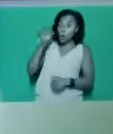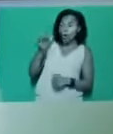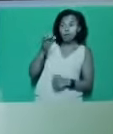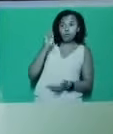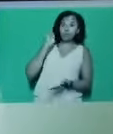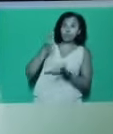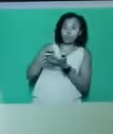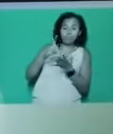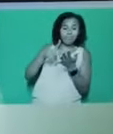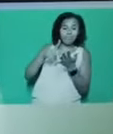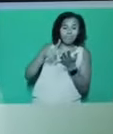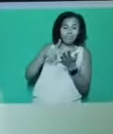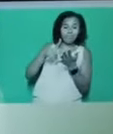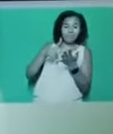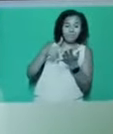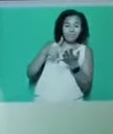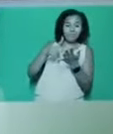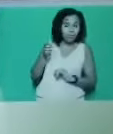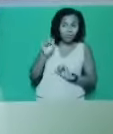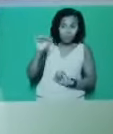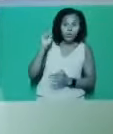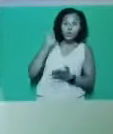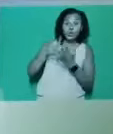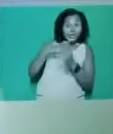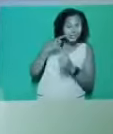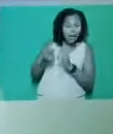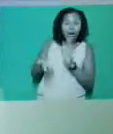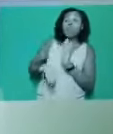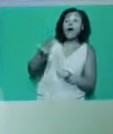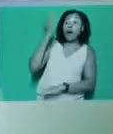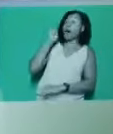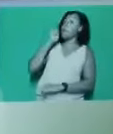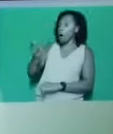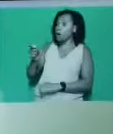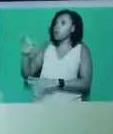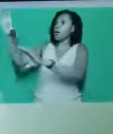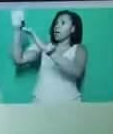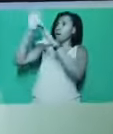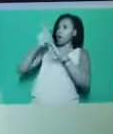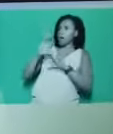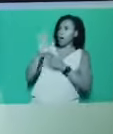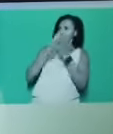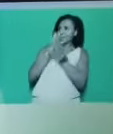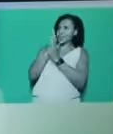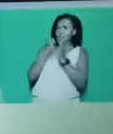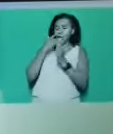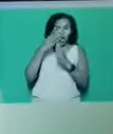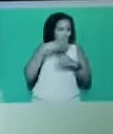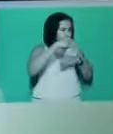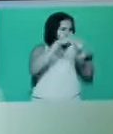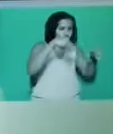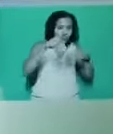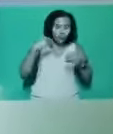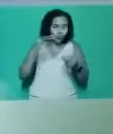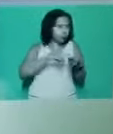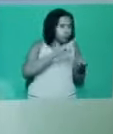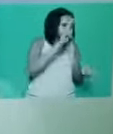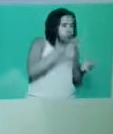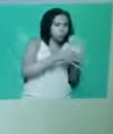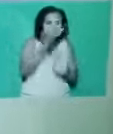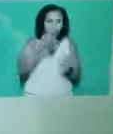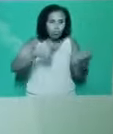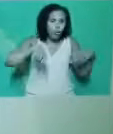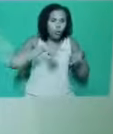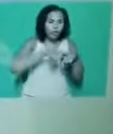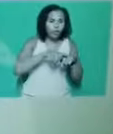This tax income should be used to invest in public services, in workers' pay, and for full-income protection for any workers who cannot work because